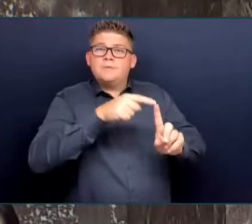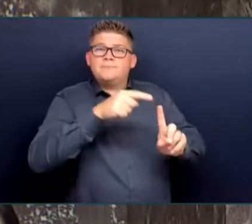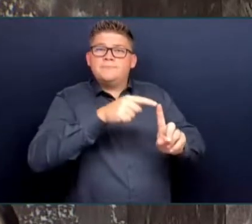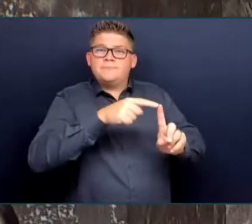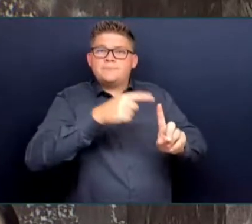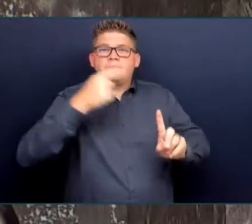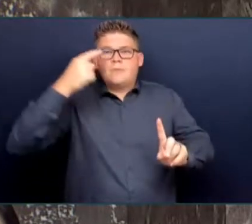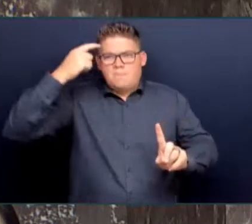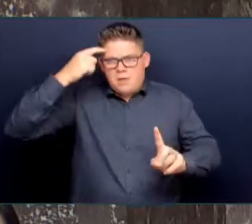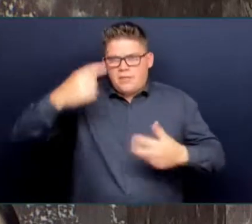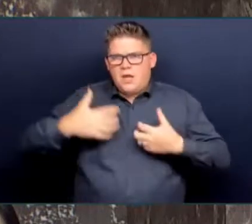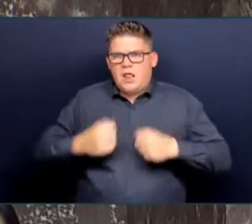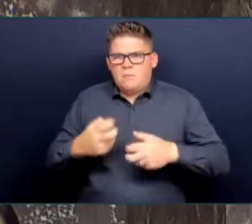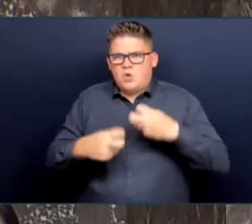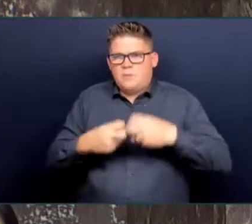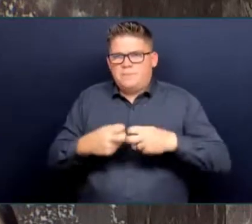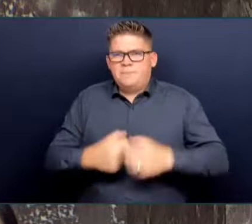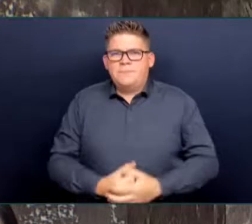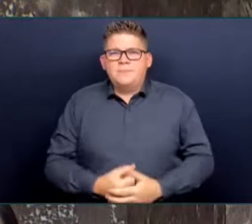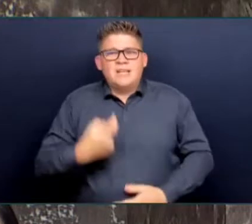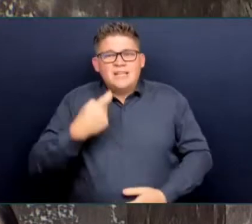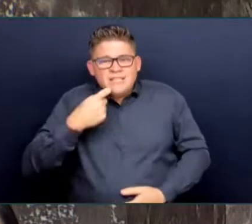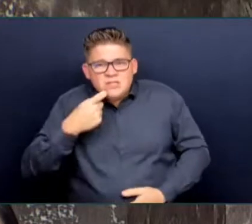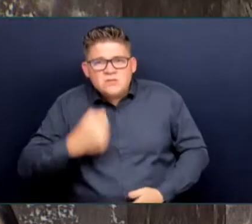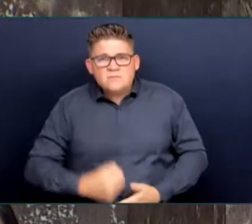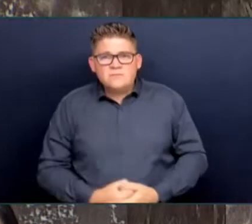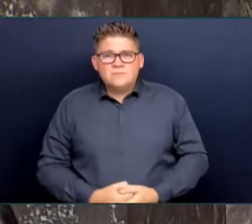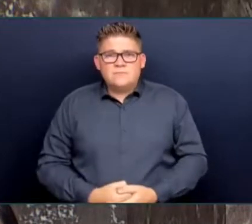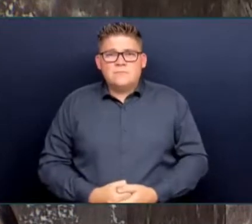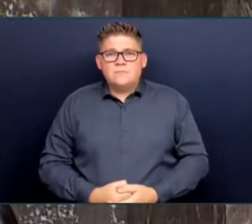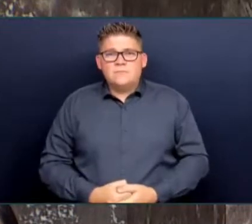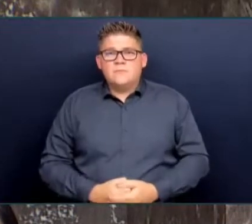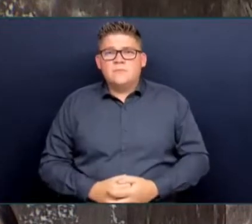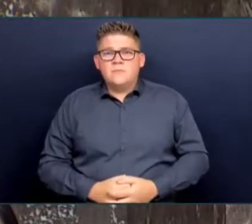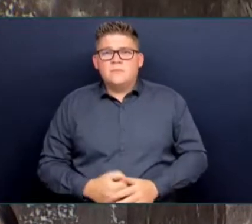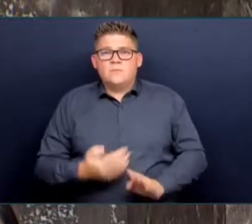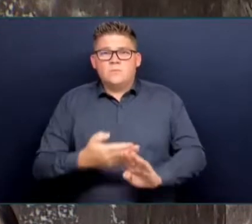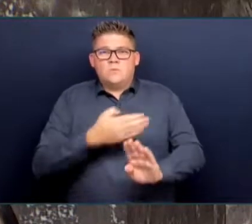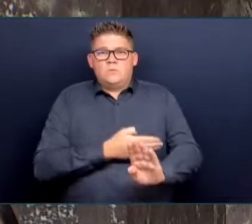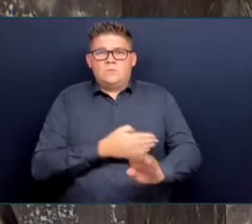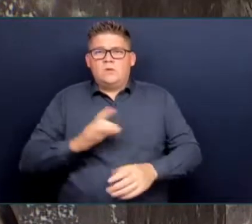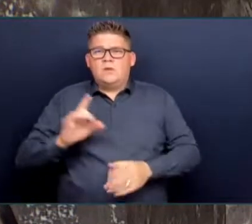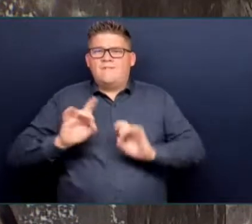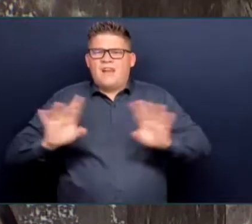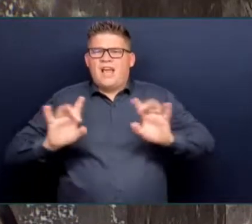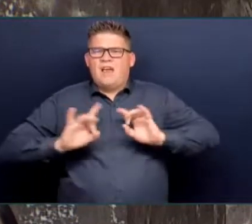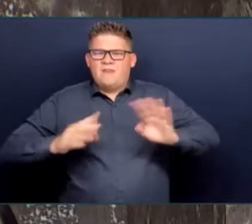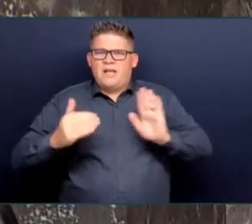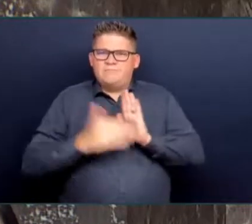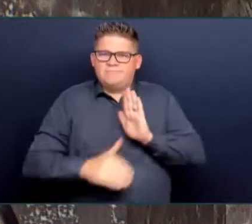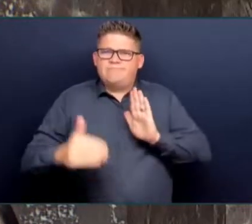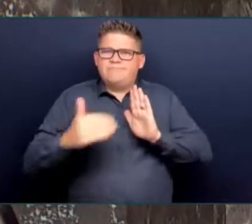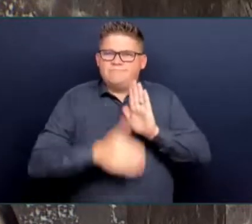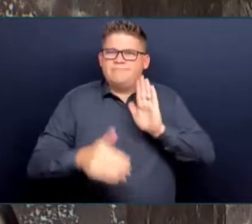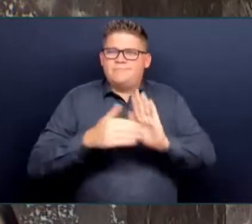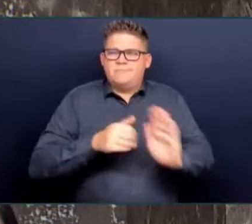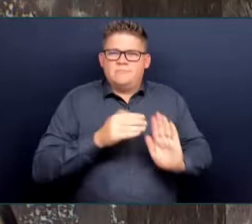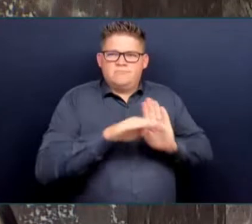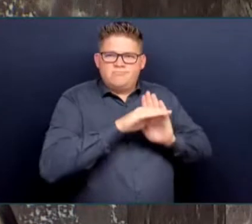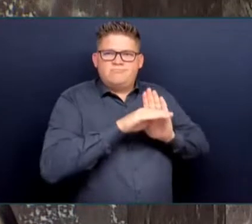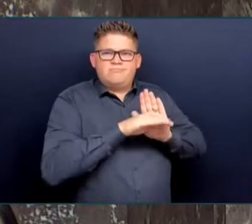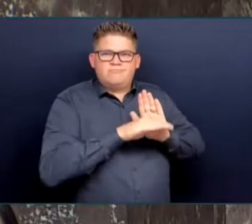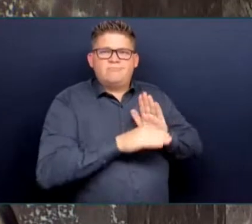and violent criminal records. That's one stream. We also see the antisocial behaviour that we saw the other night